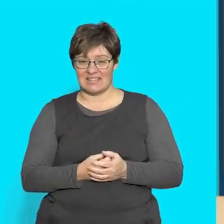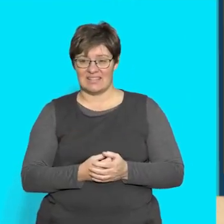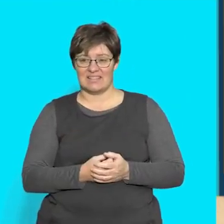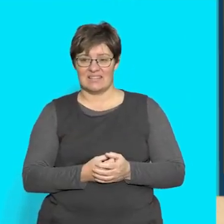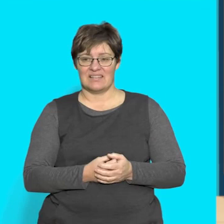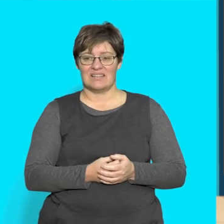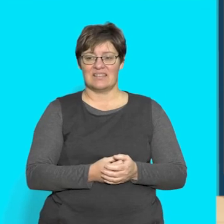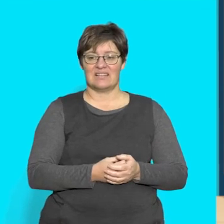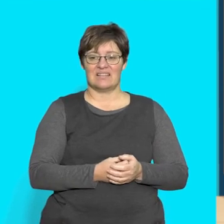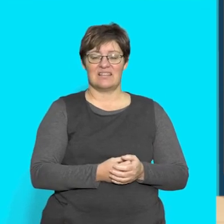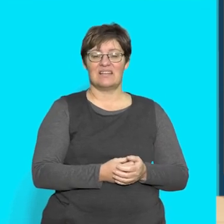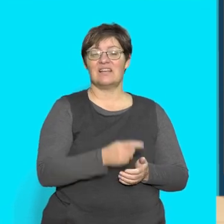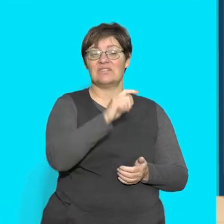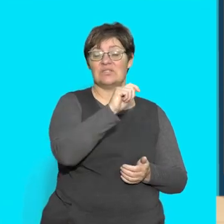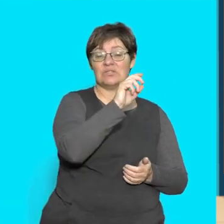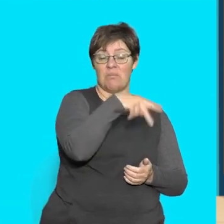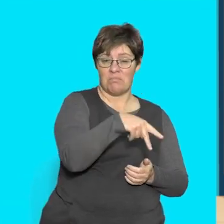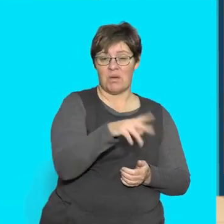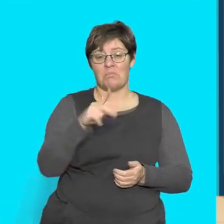Top Pop Pop Pop Pop